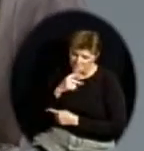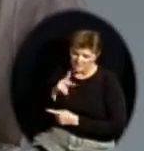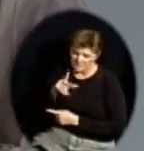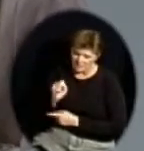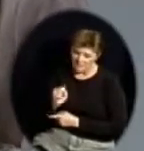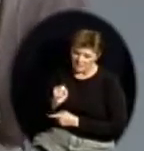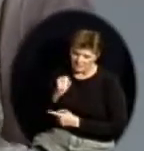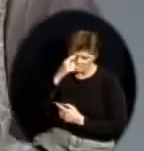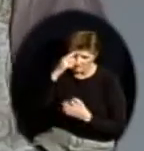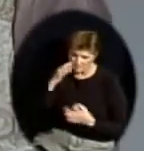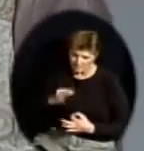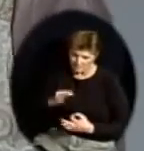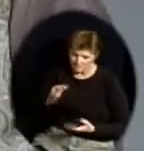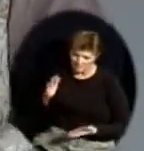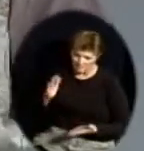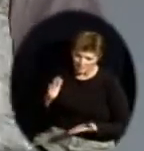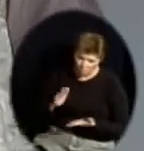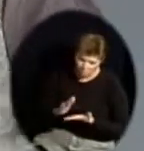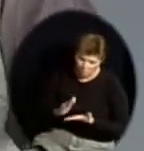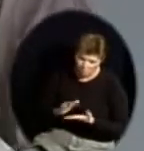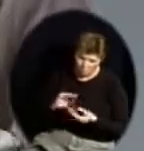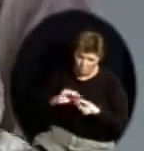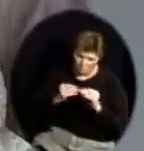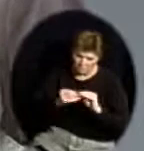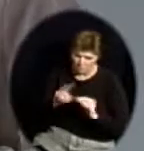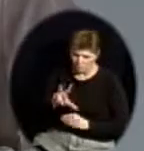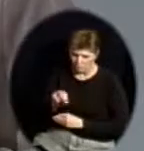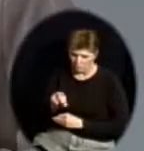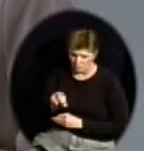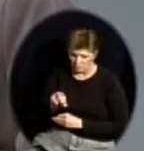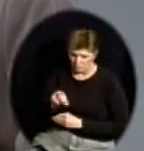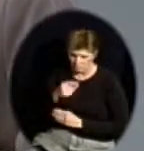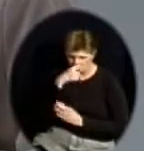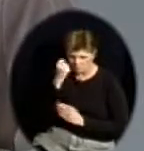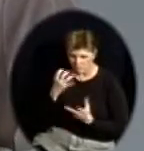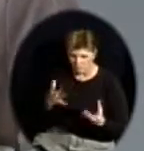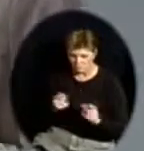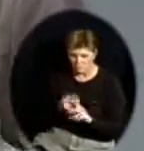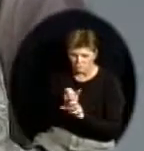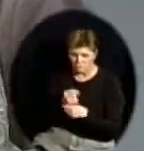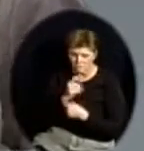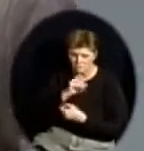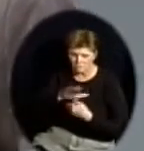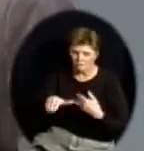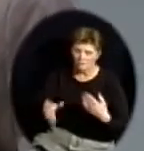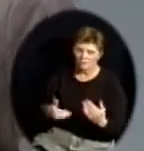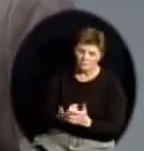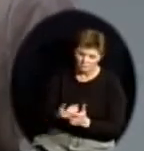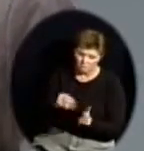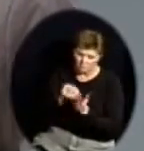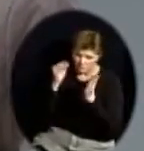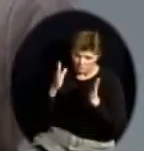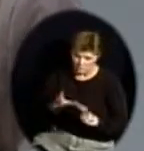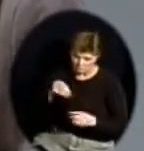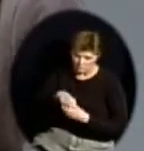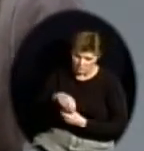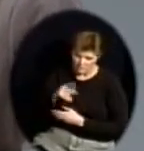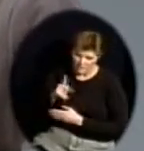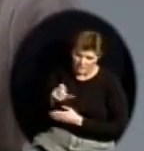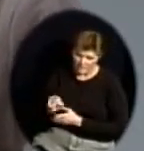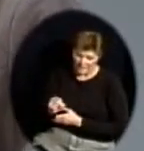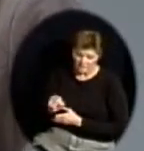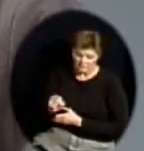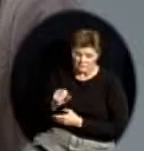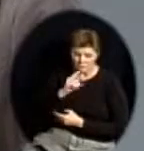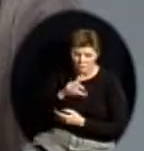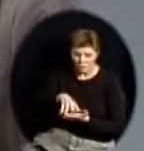to be impacted so that they would ensure that all their students were learning. And in some ways, we had very much argued that we'd like to see